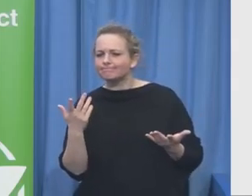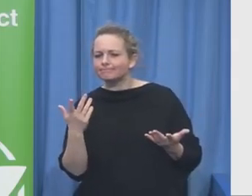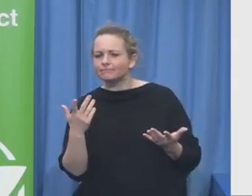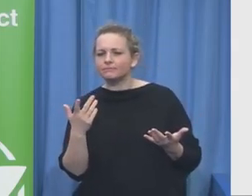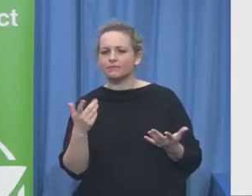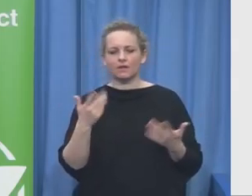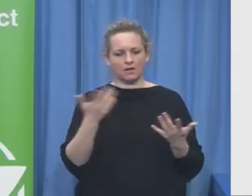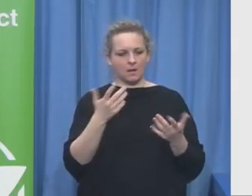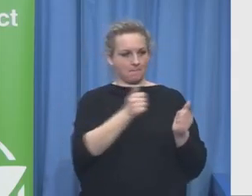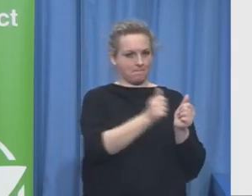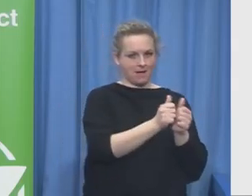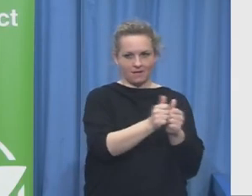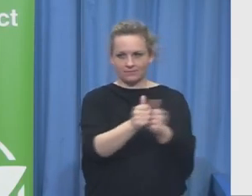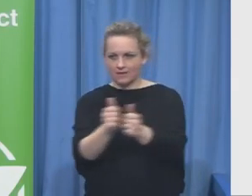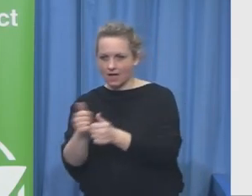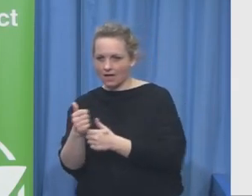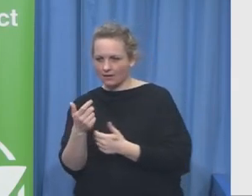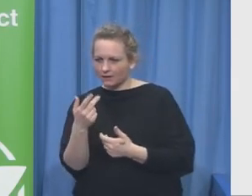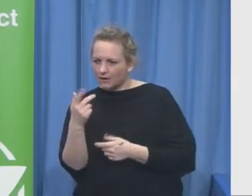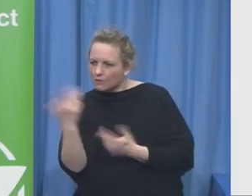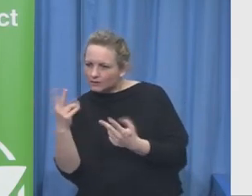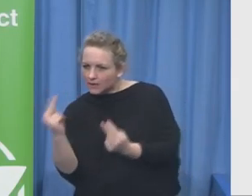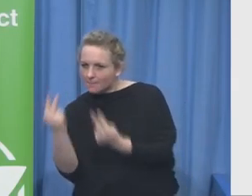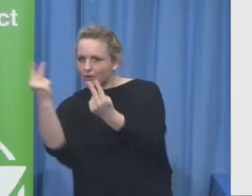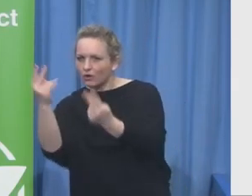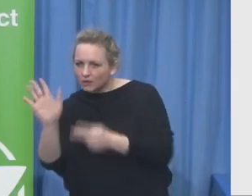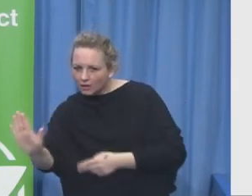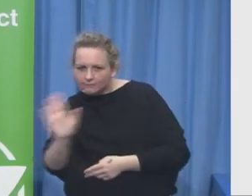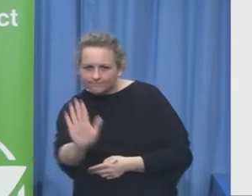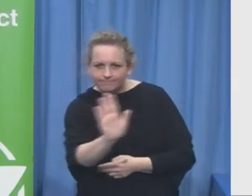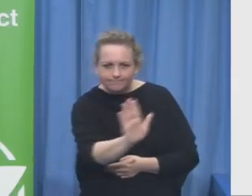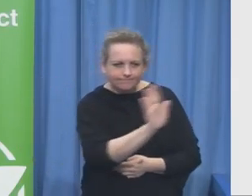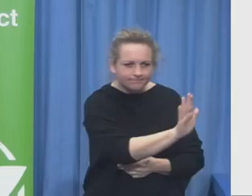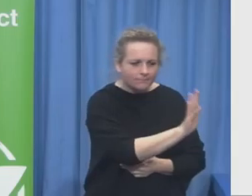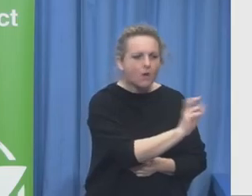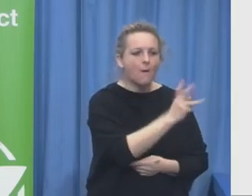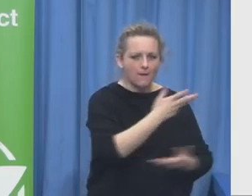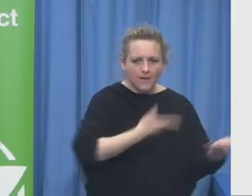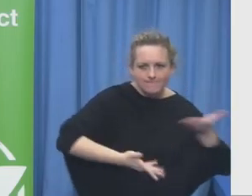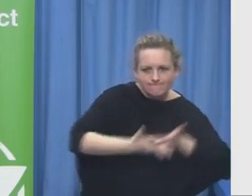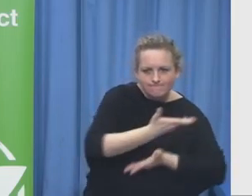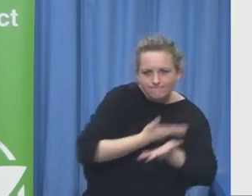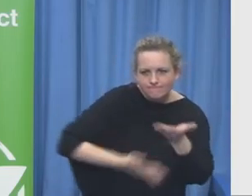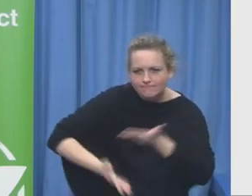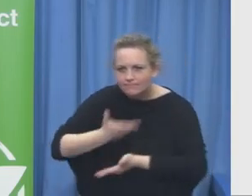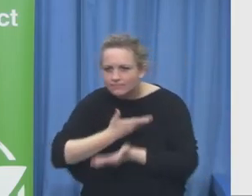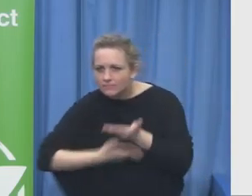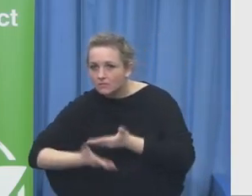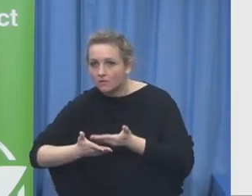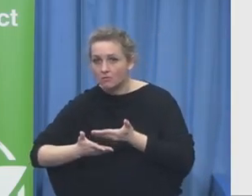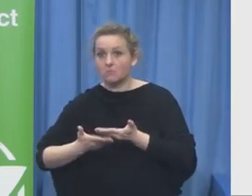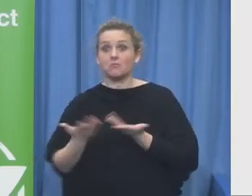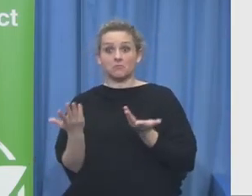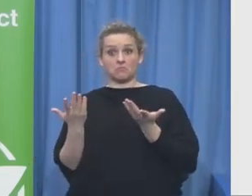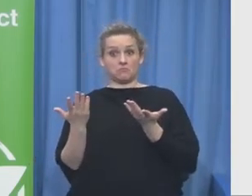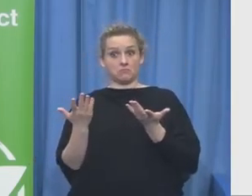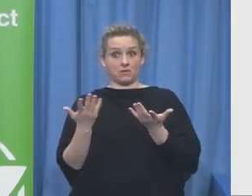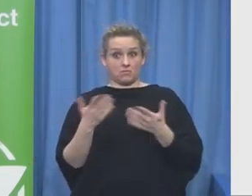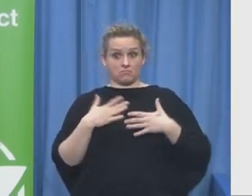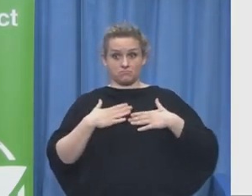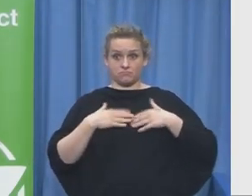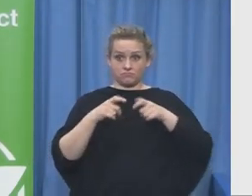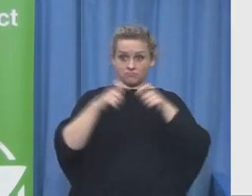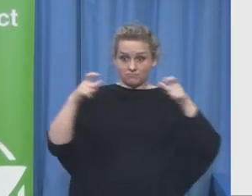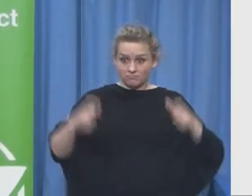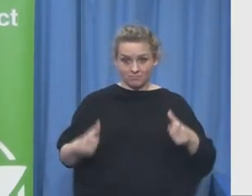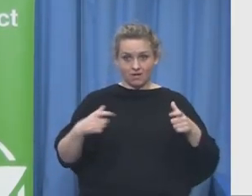good at what do we bring at the table none of us bring all of the answers none of us brings all the solutions the